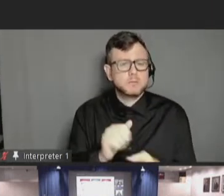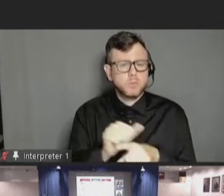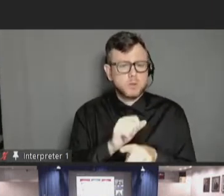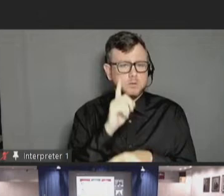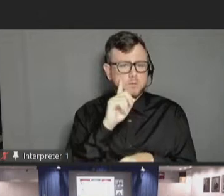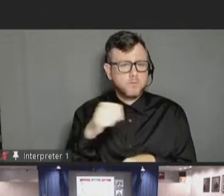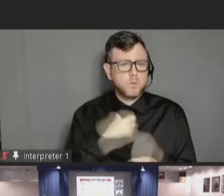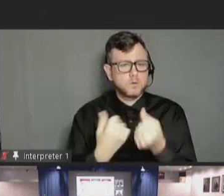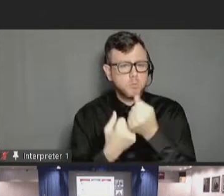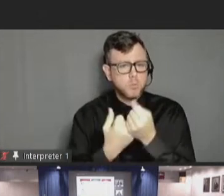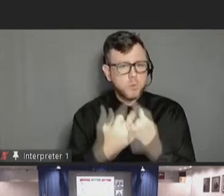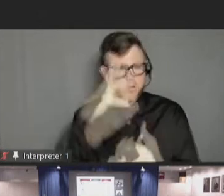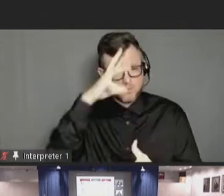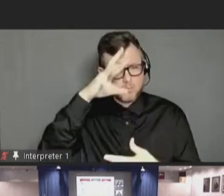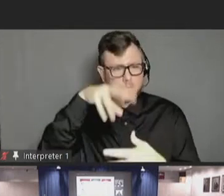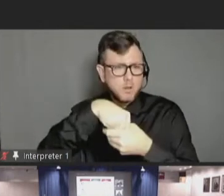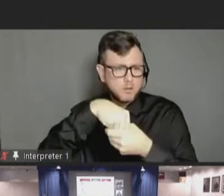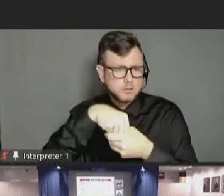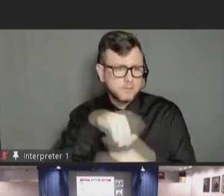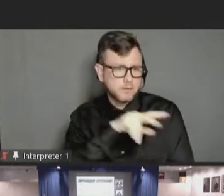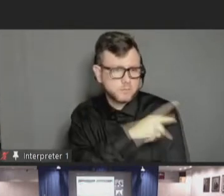autism. Next slide, please.